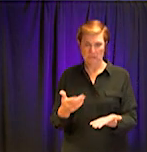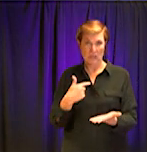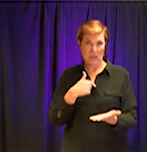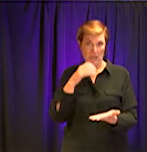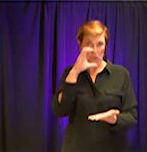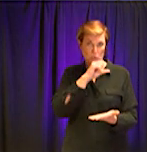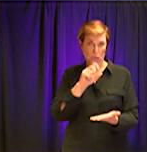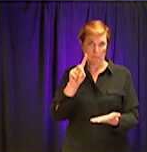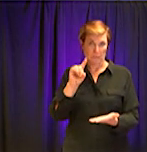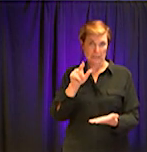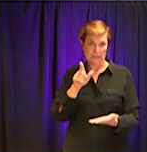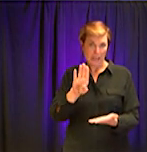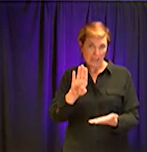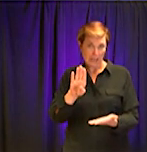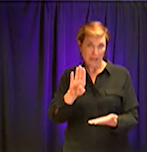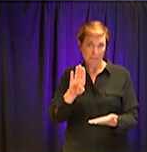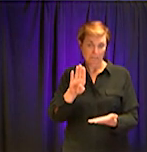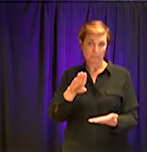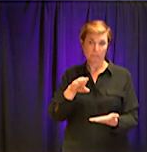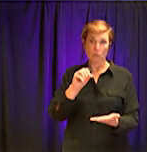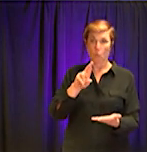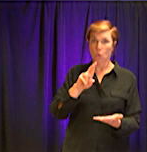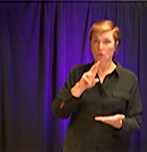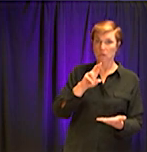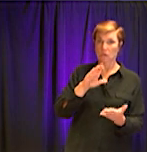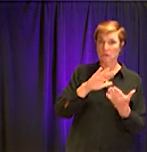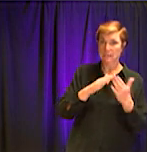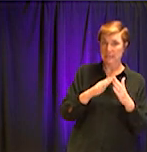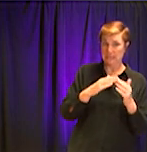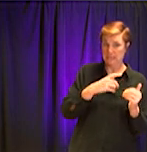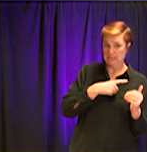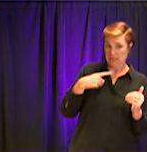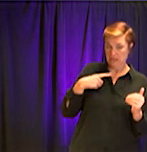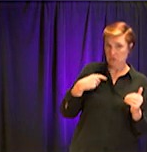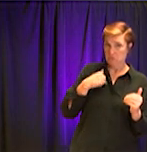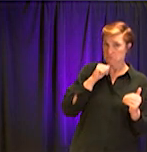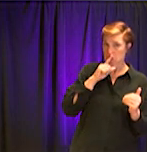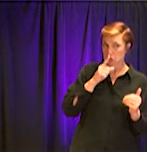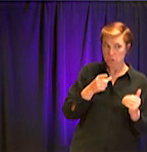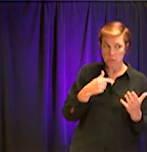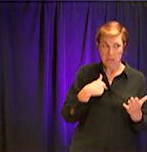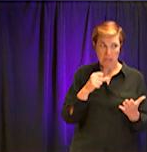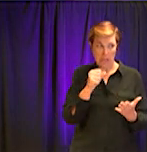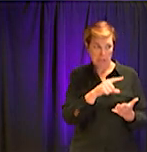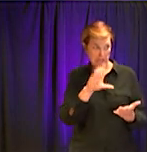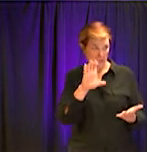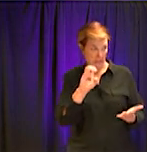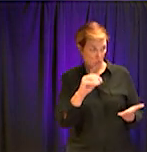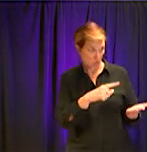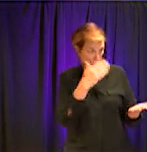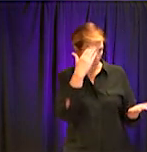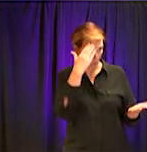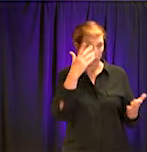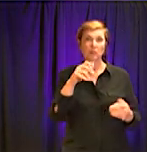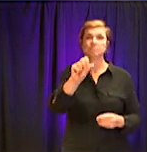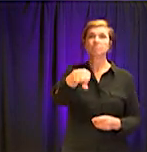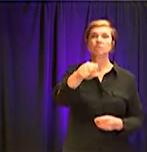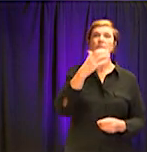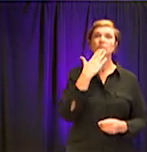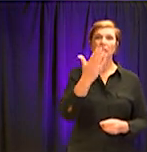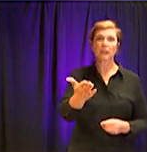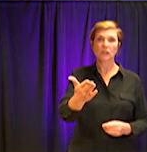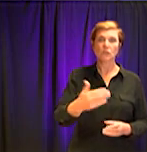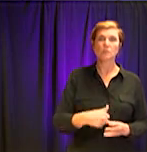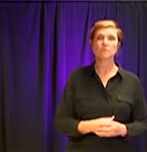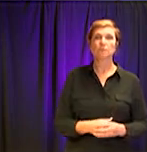Unincorporated or from one of our cities, so I don't know whether it's Decatur, but I'm going to direct this to our CEO. Dr. you. We're in the process